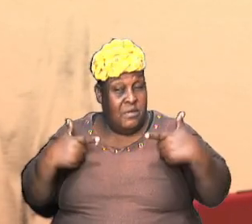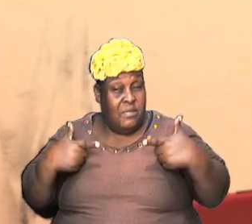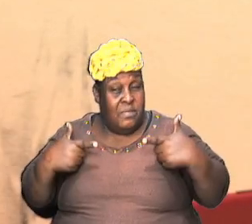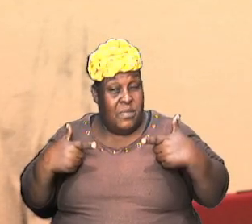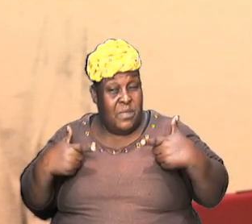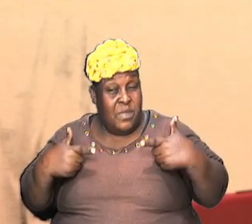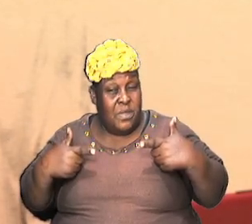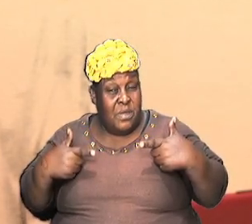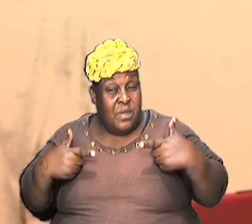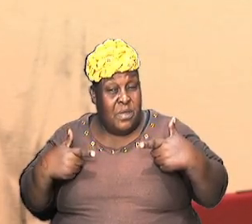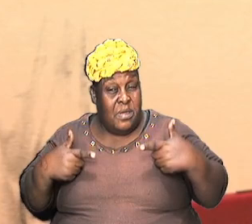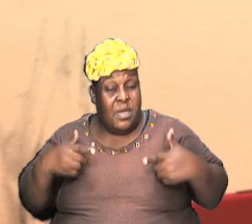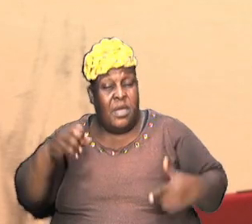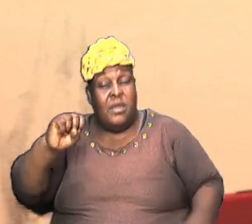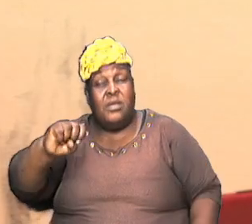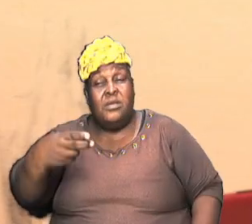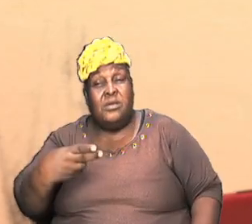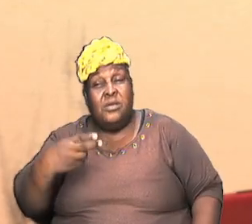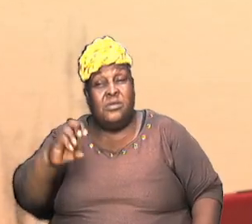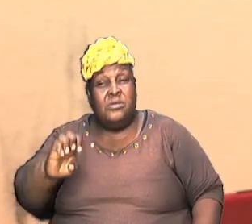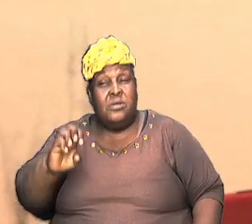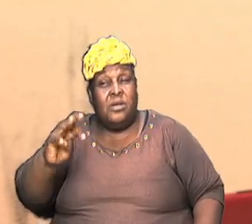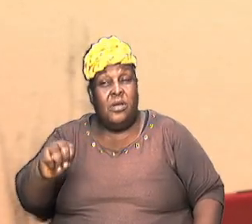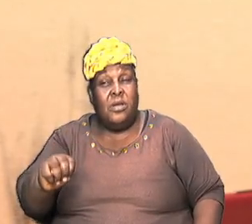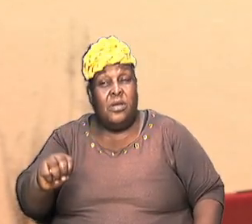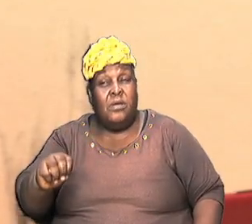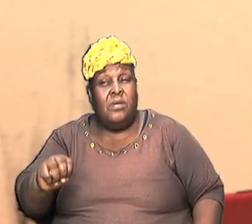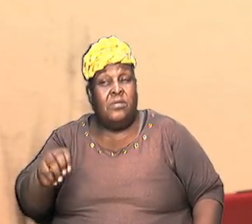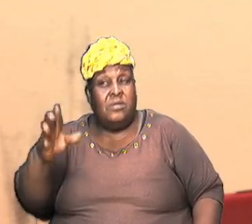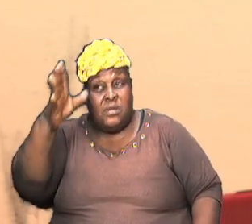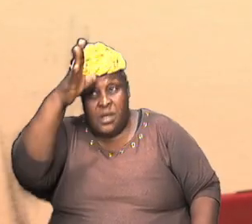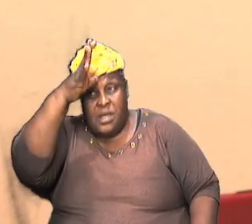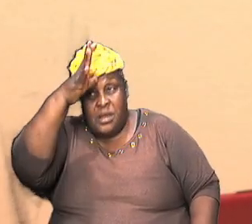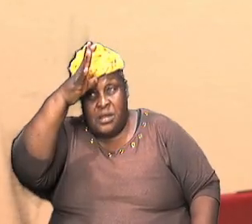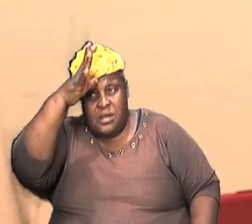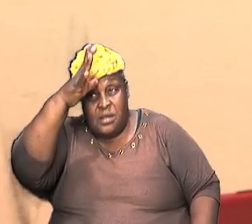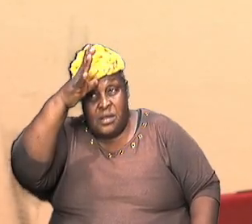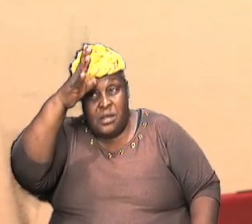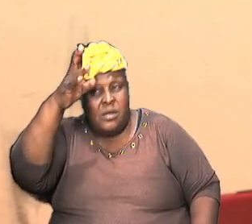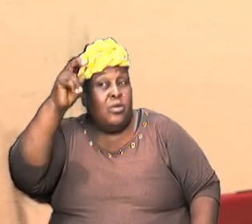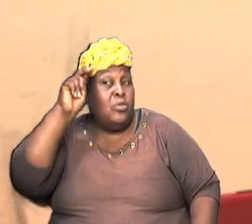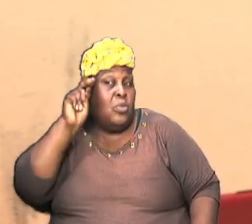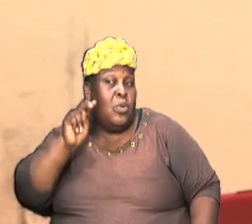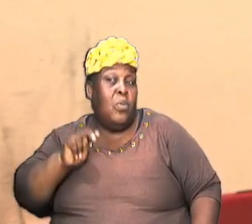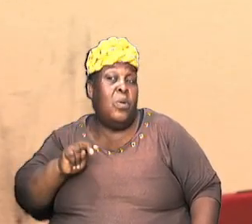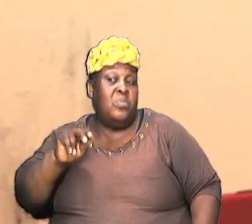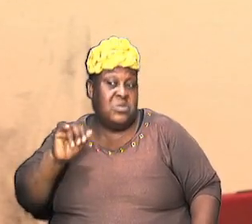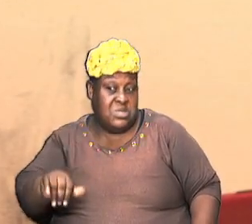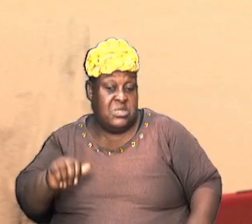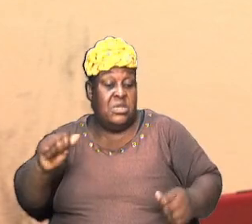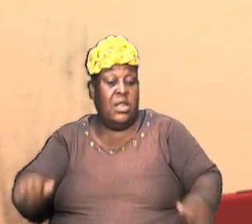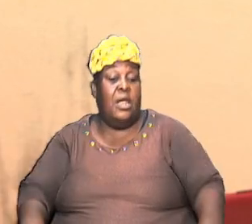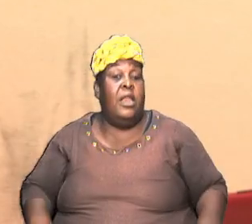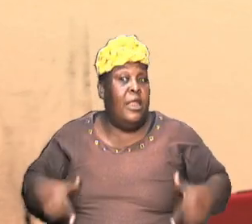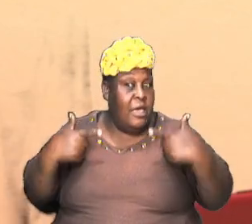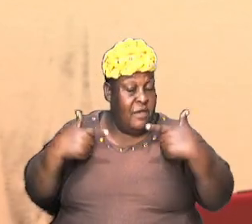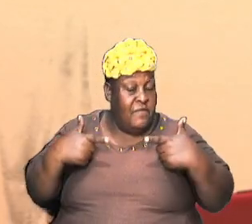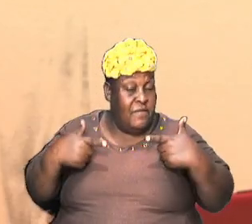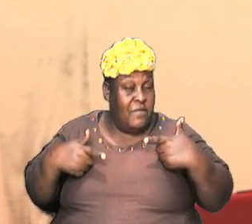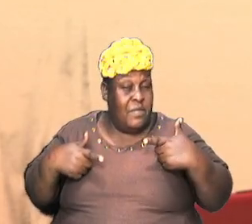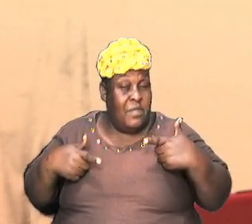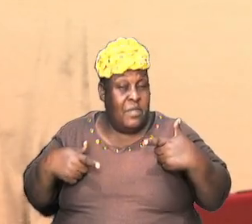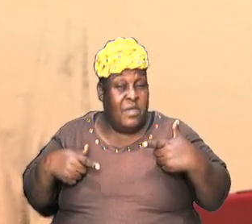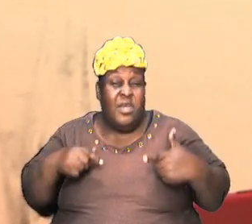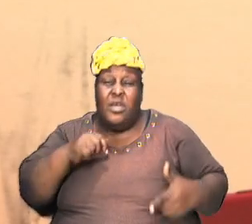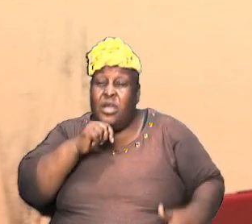and Shem's dad which is Noah was still alive most folks don't understand that because